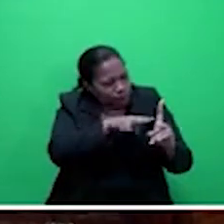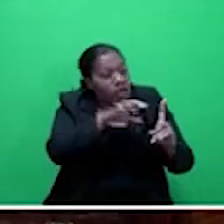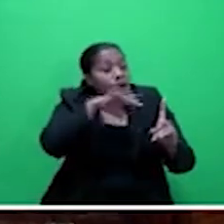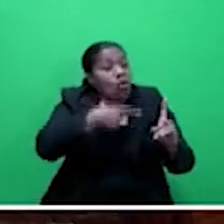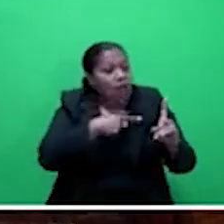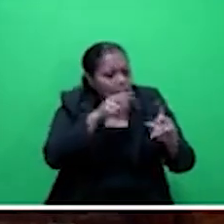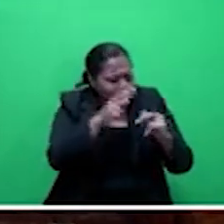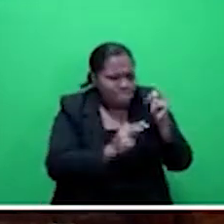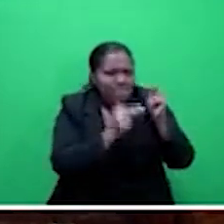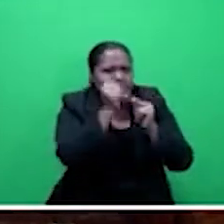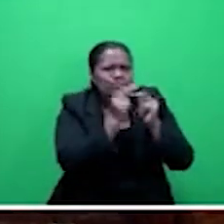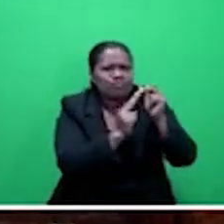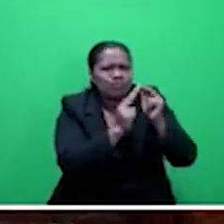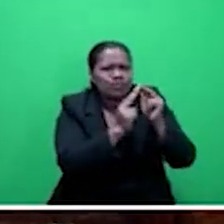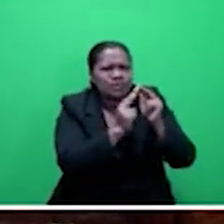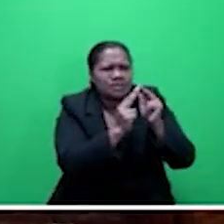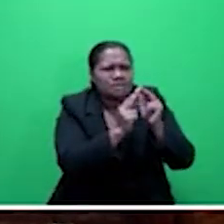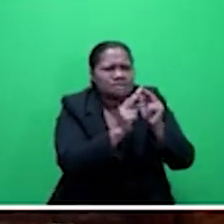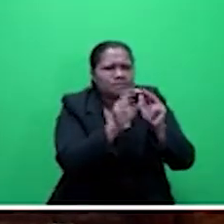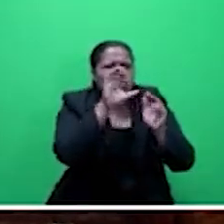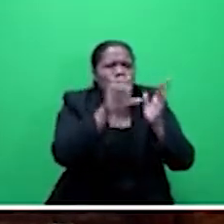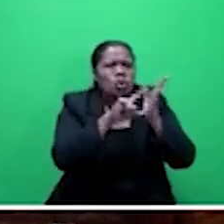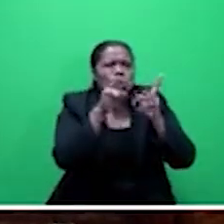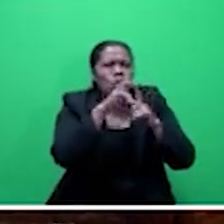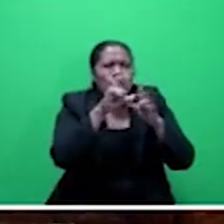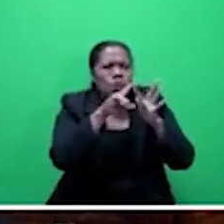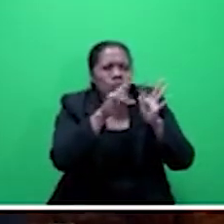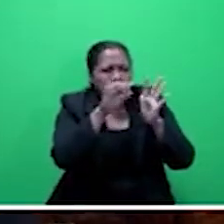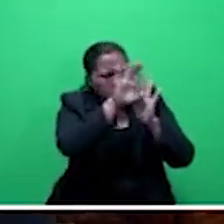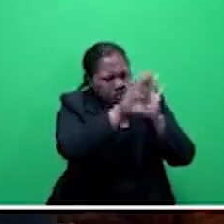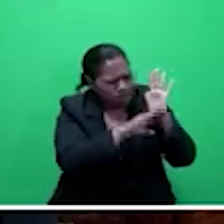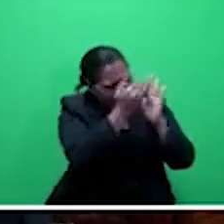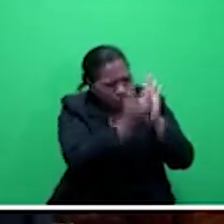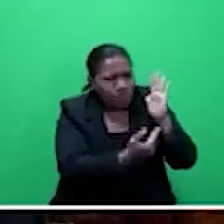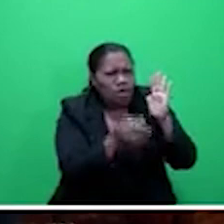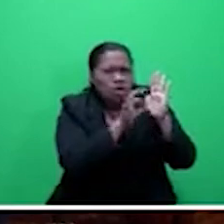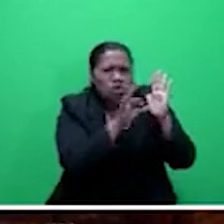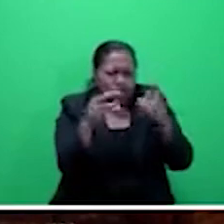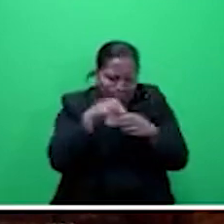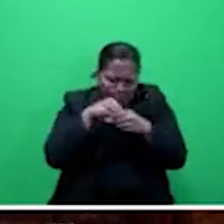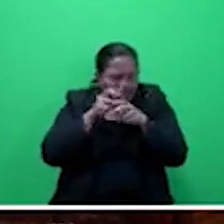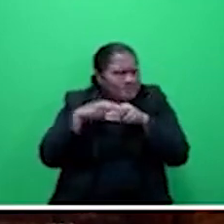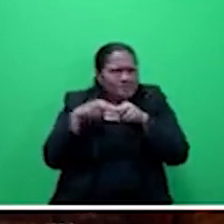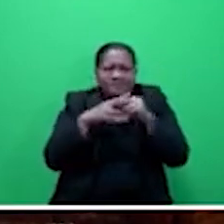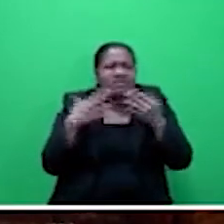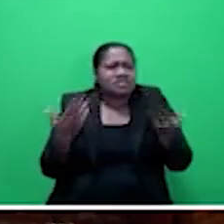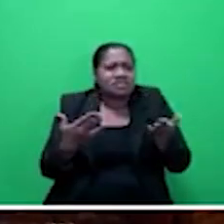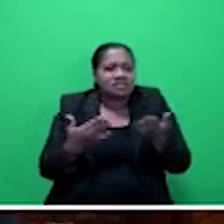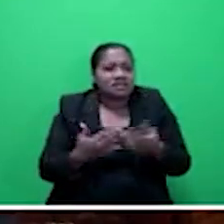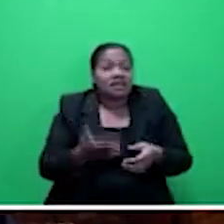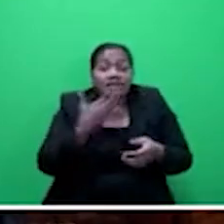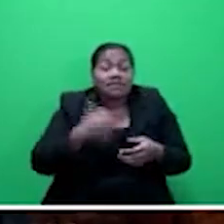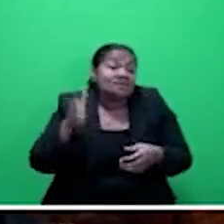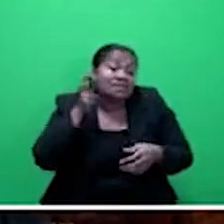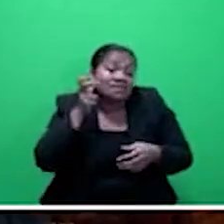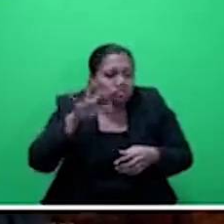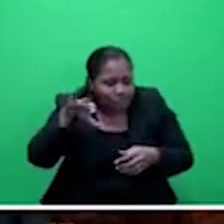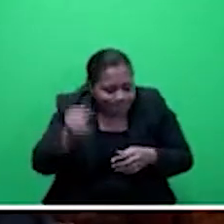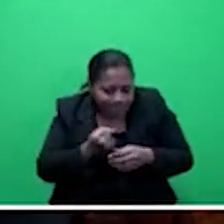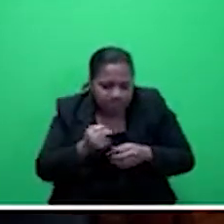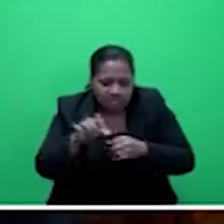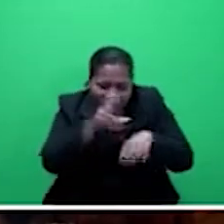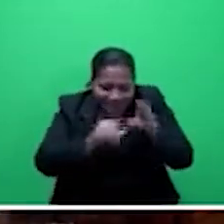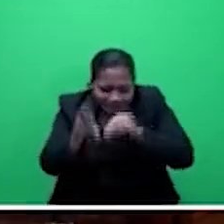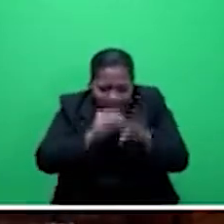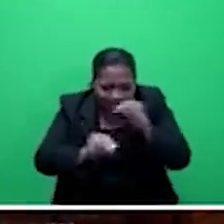is not enforced in rural Fiji. We only have the Public Health Act. Listen, you might learn something. You have the Public Health